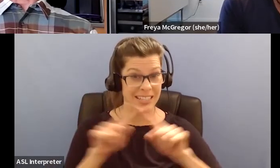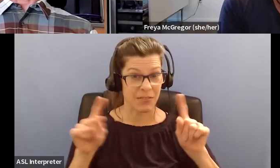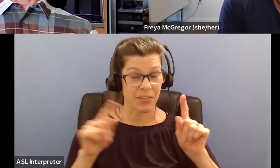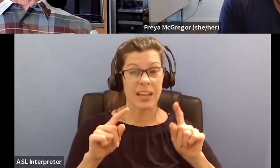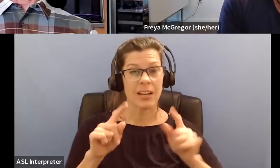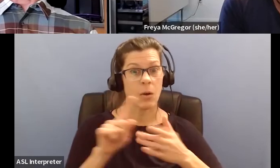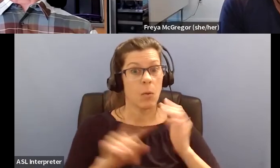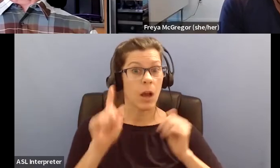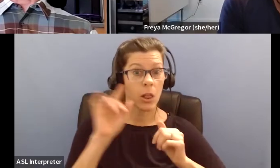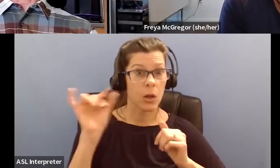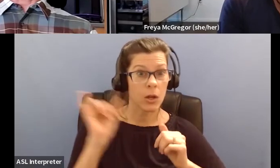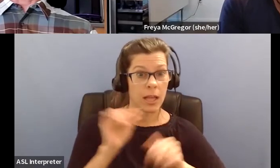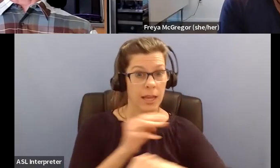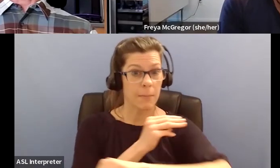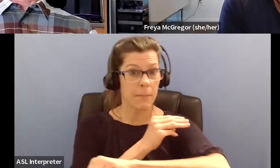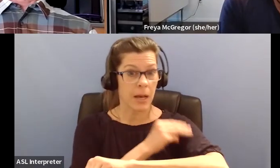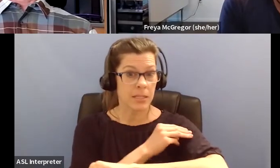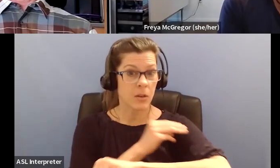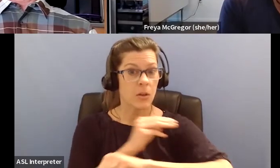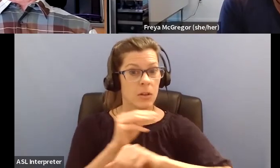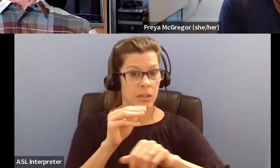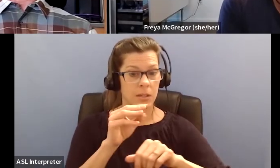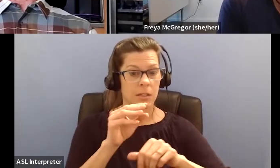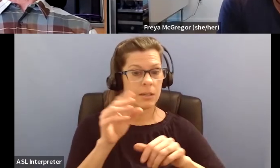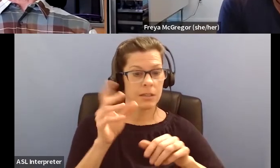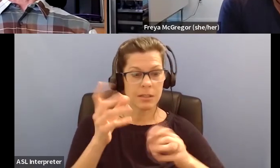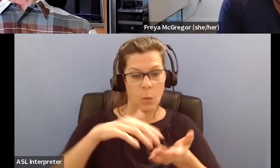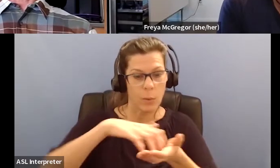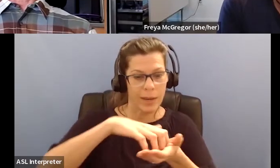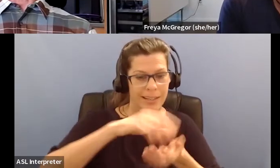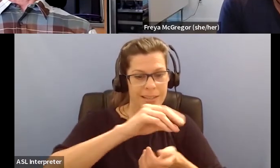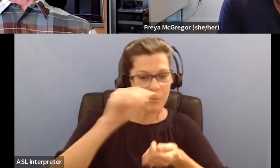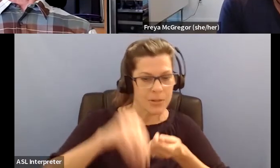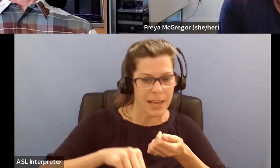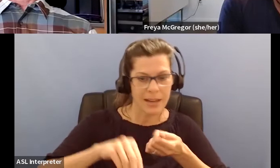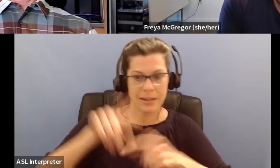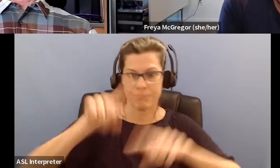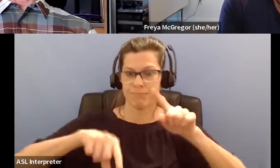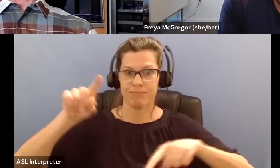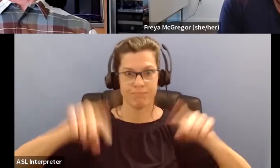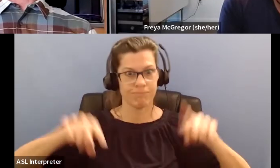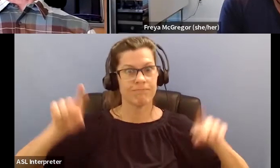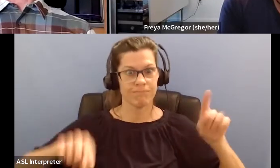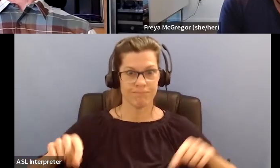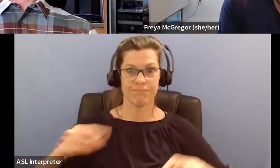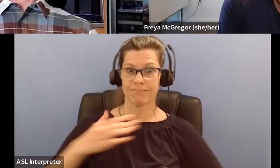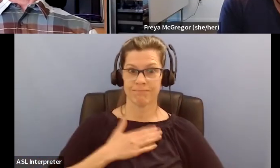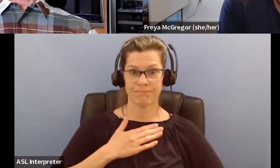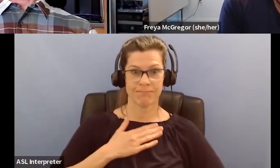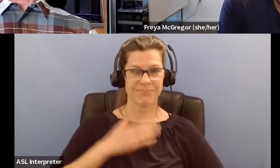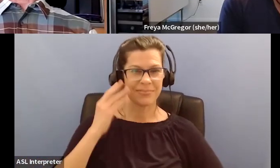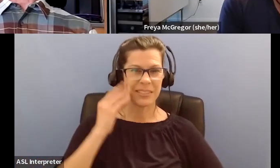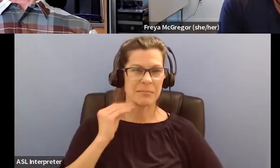what another person might experience. My experience was that those initial muscles